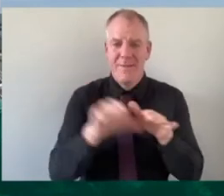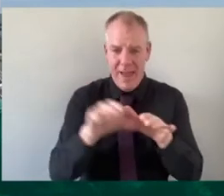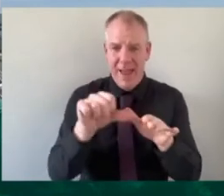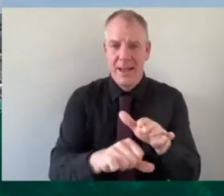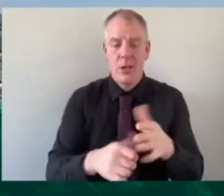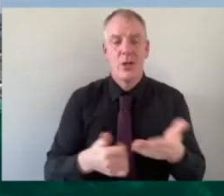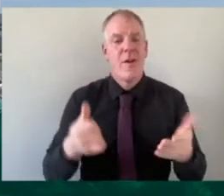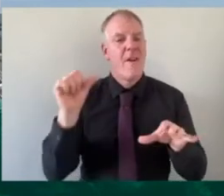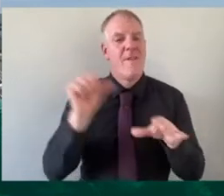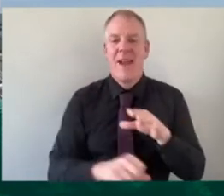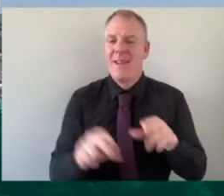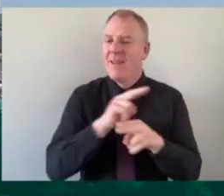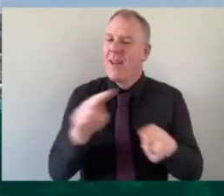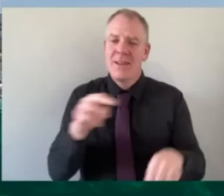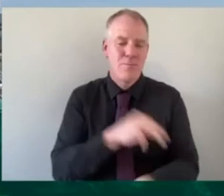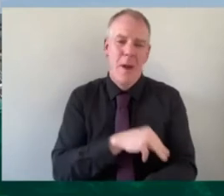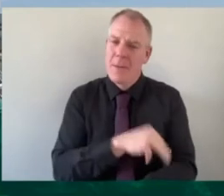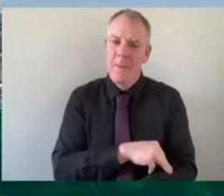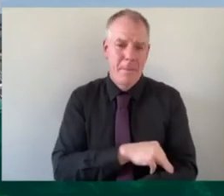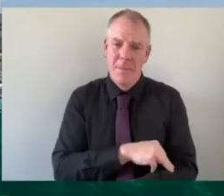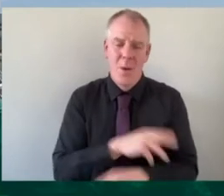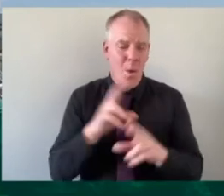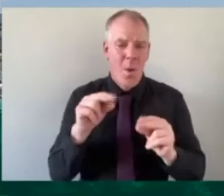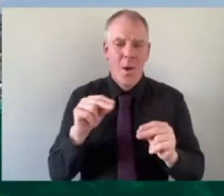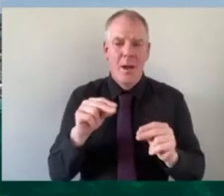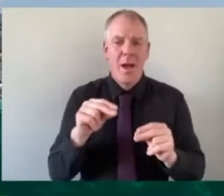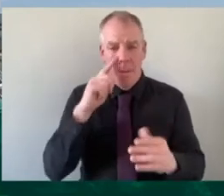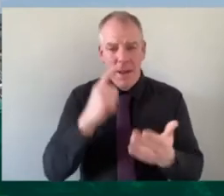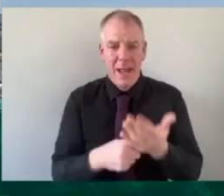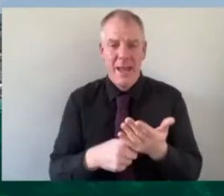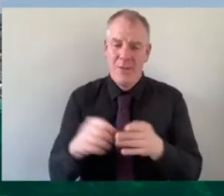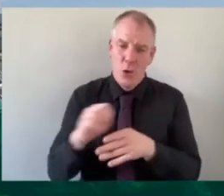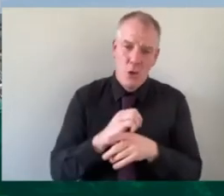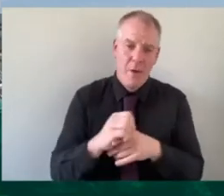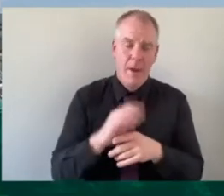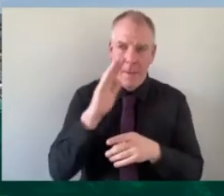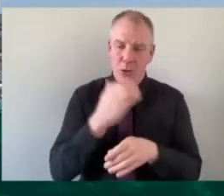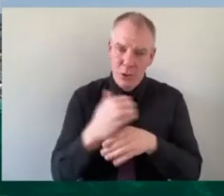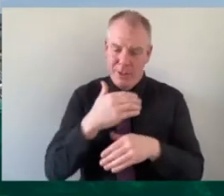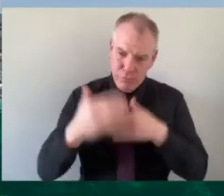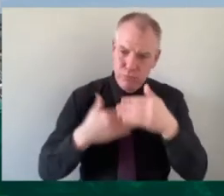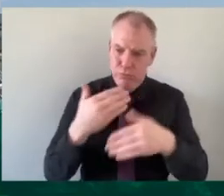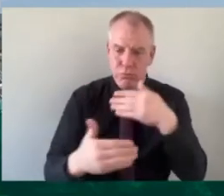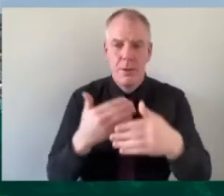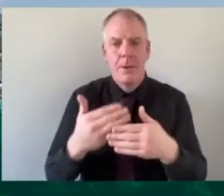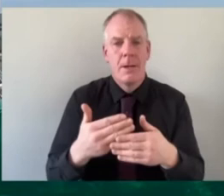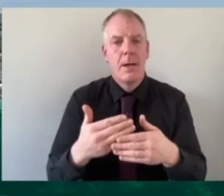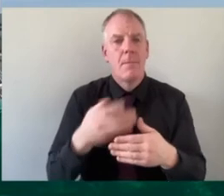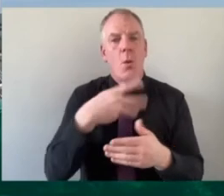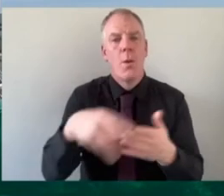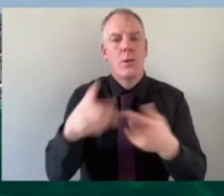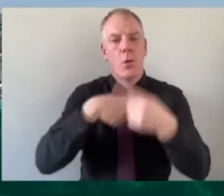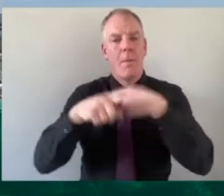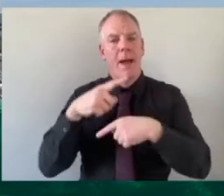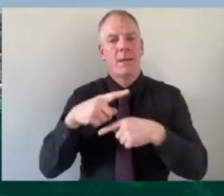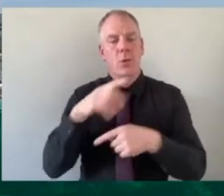isn't isn't the end game um if you believe in strong enough you have to keep going but but i i go back to the question john i